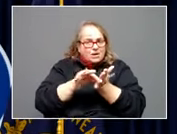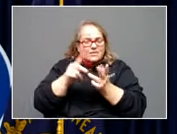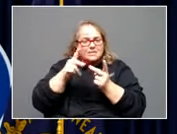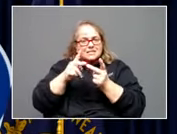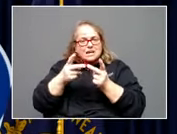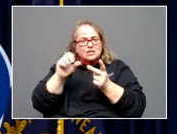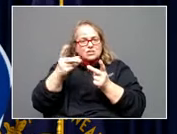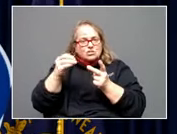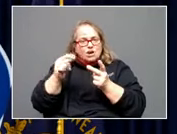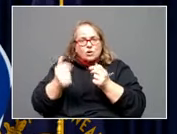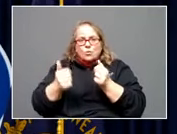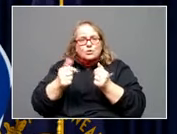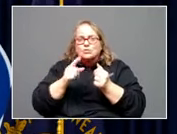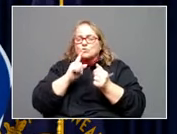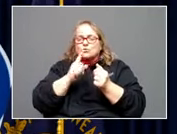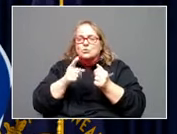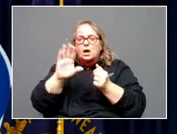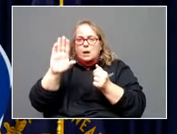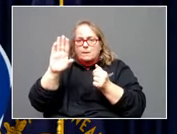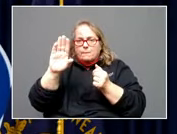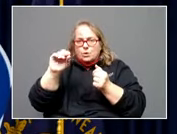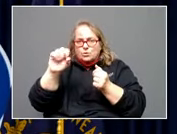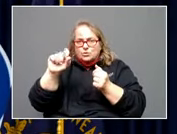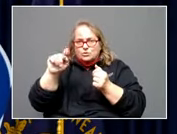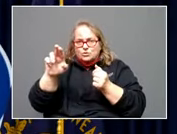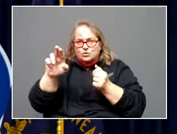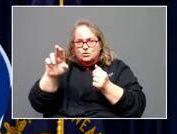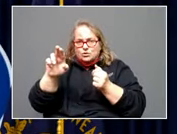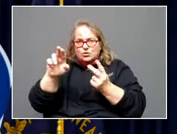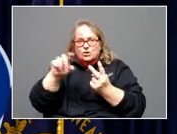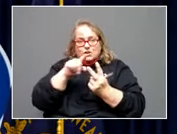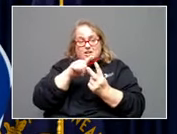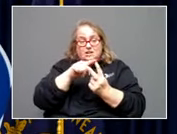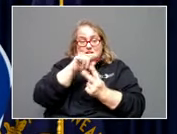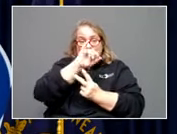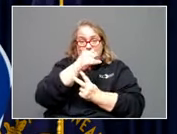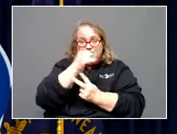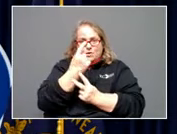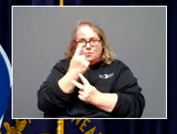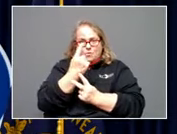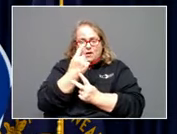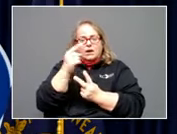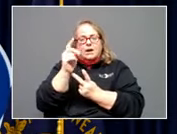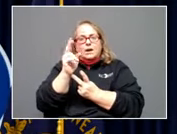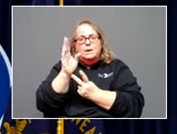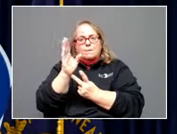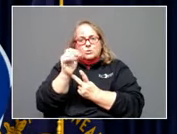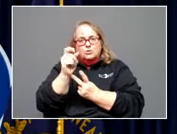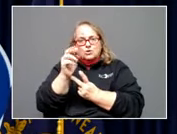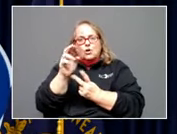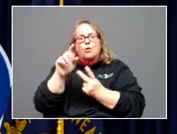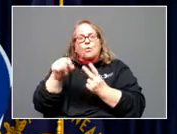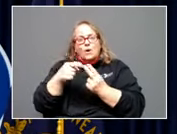which is technically a booster. At people being fully vaccinated. When they were in fact fully vaccinated when they got